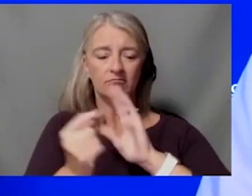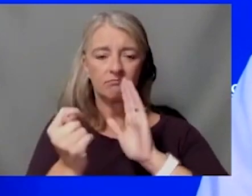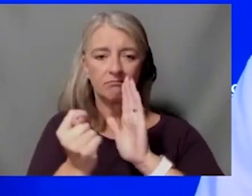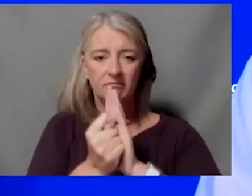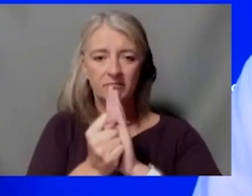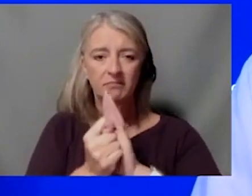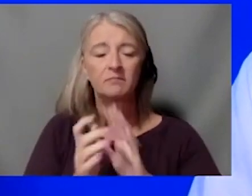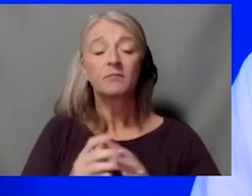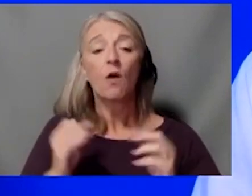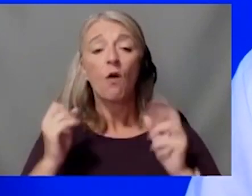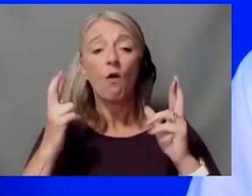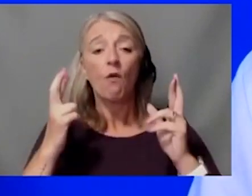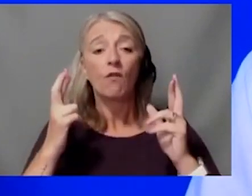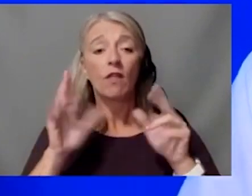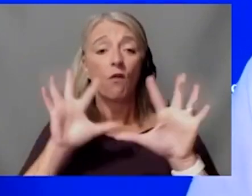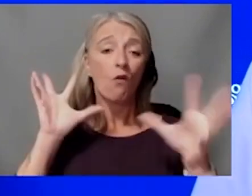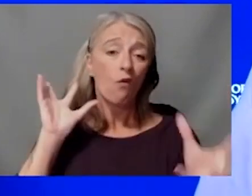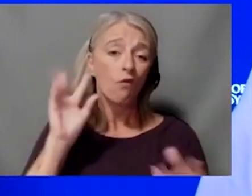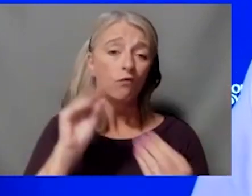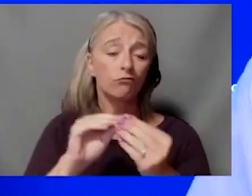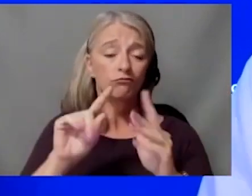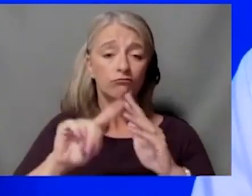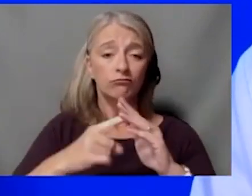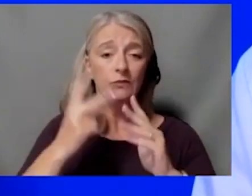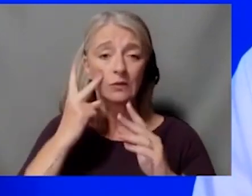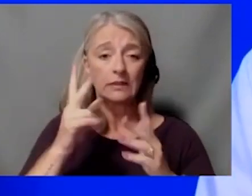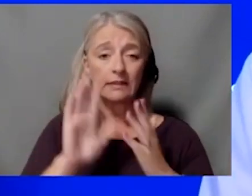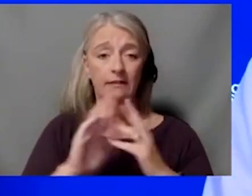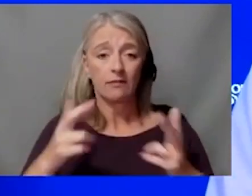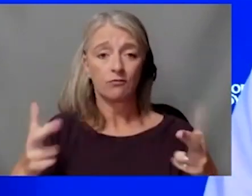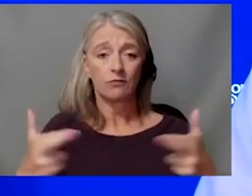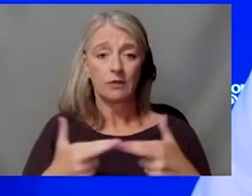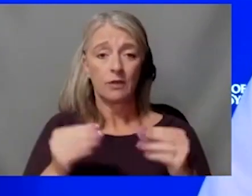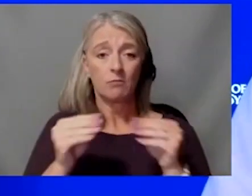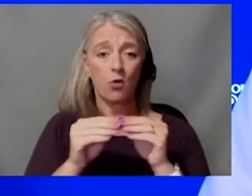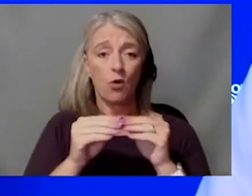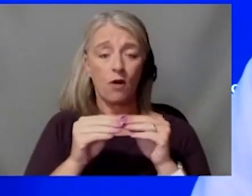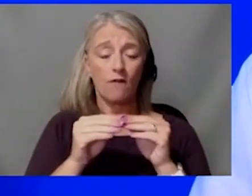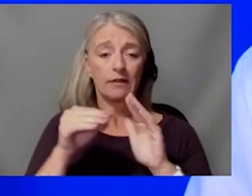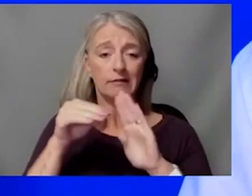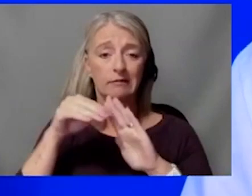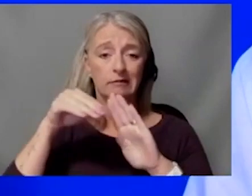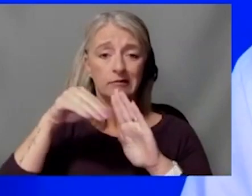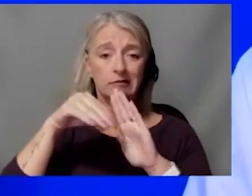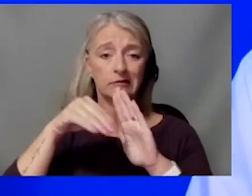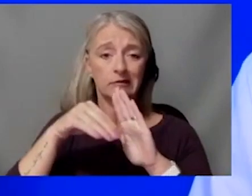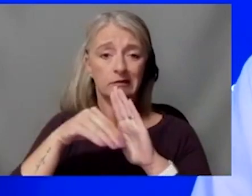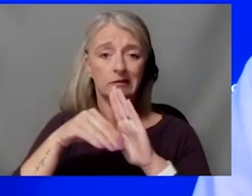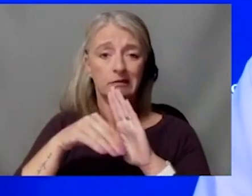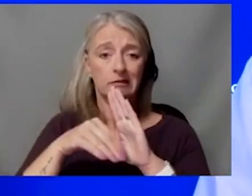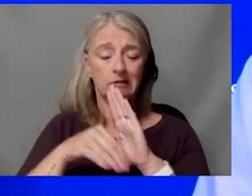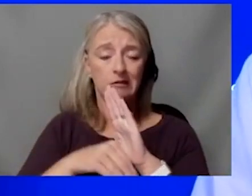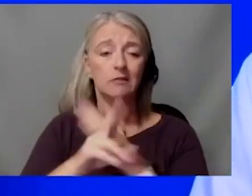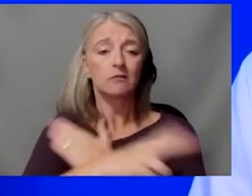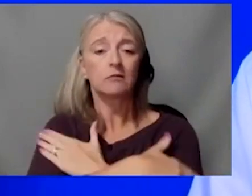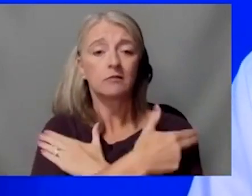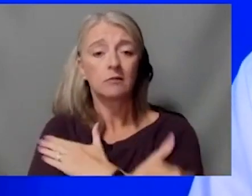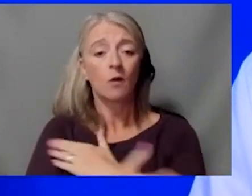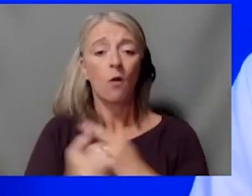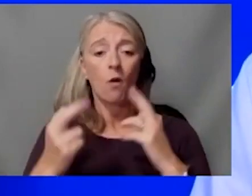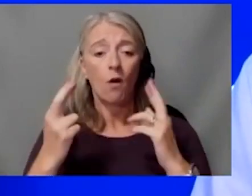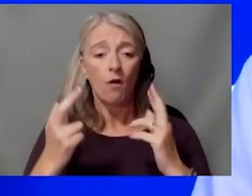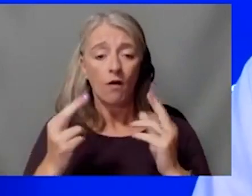to now see in our region more of a downtrend of the hospitalizations because I think that is more of a benchmark of really